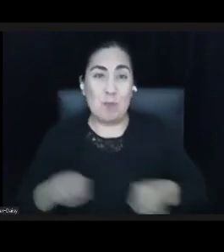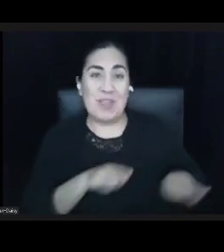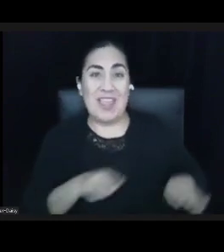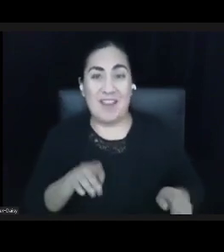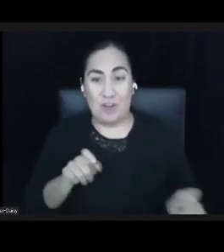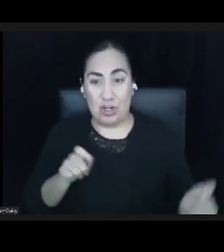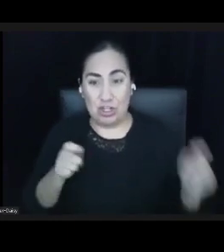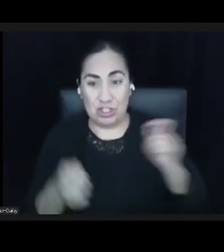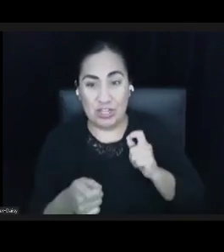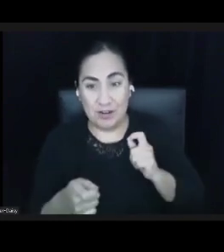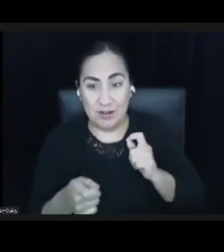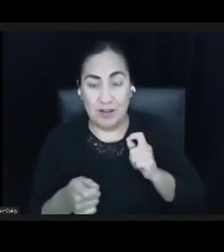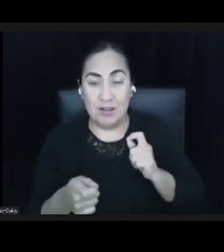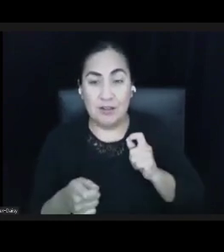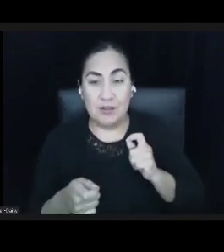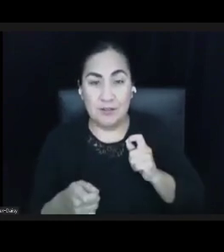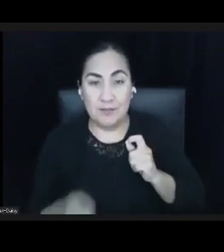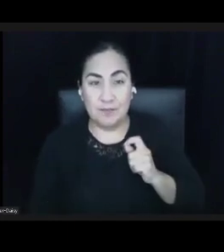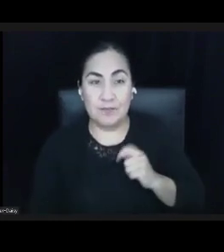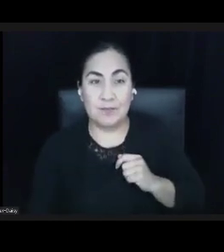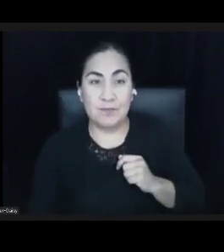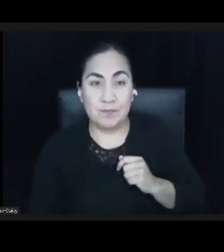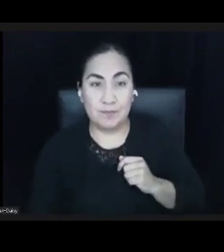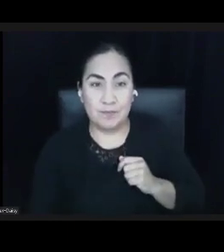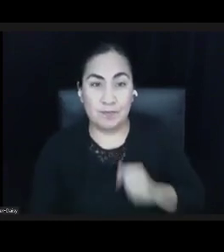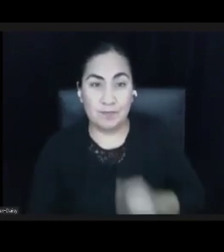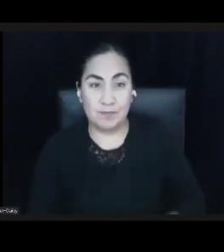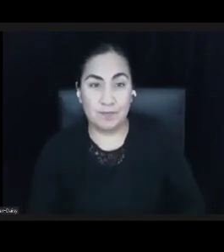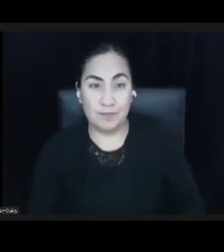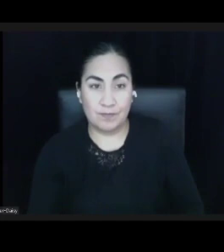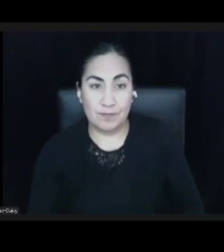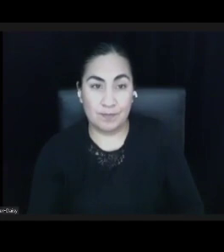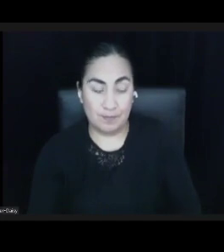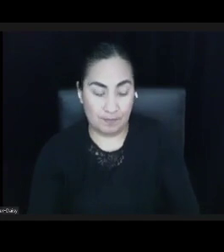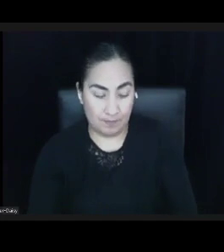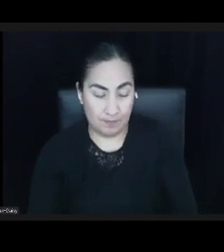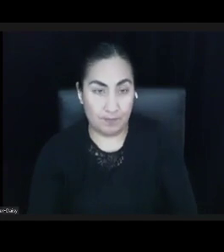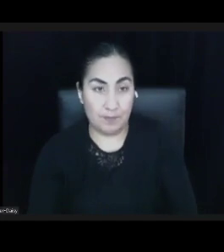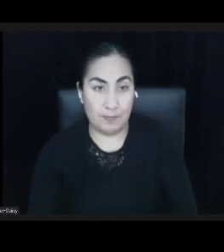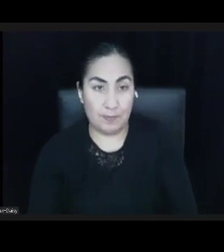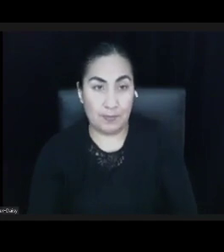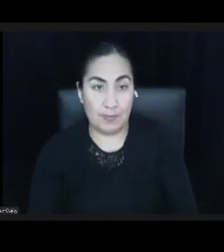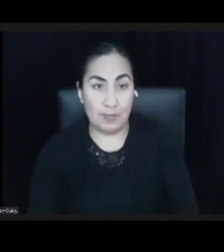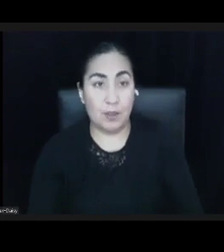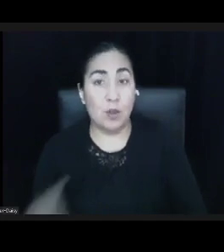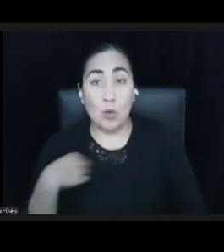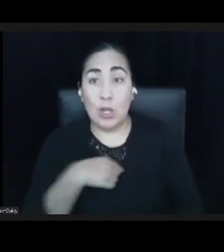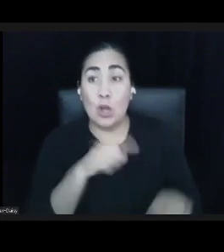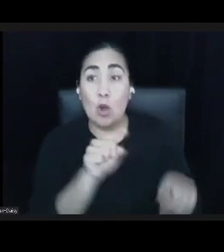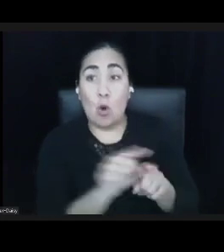vast. And we also doubled down on the question of equity.